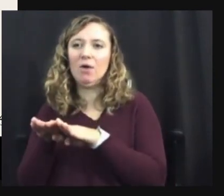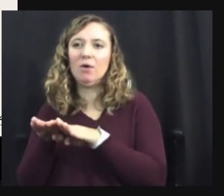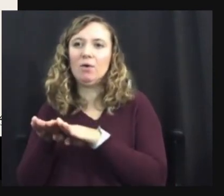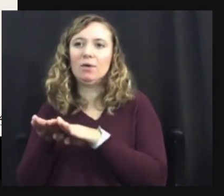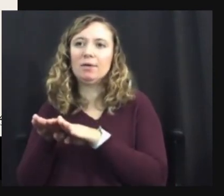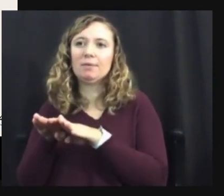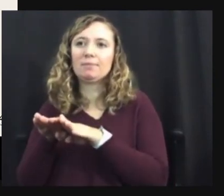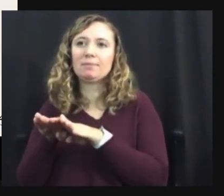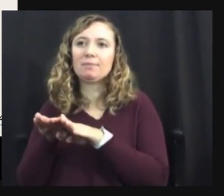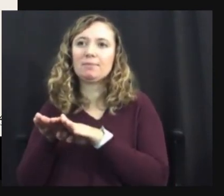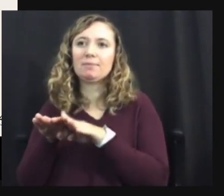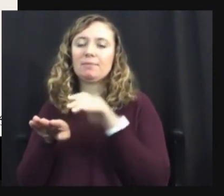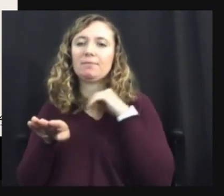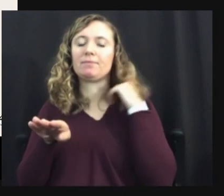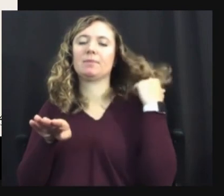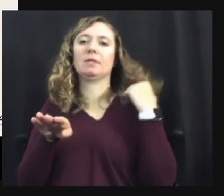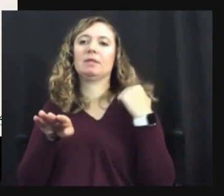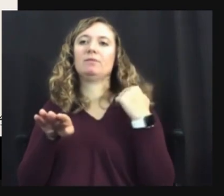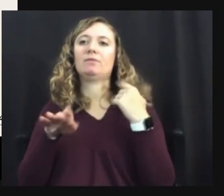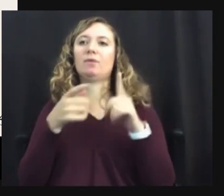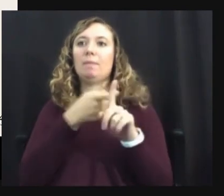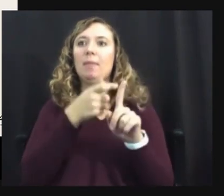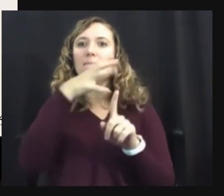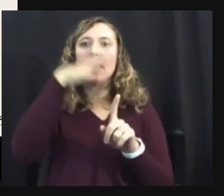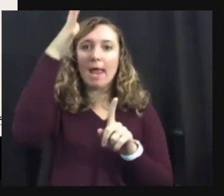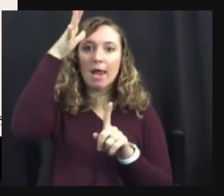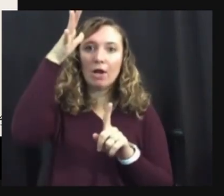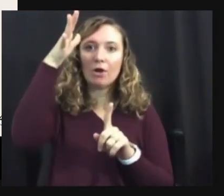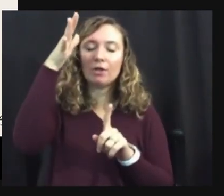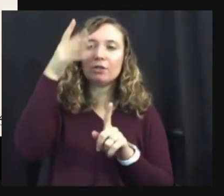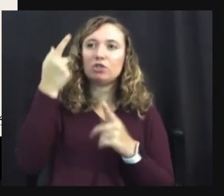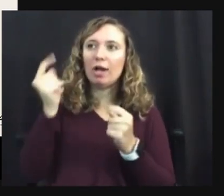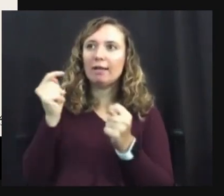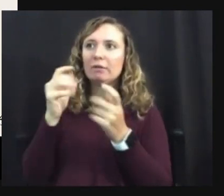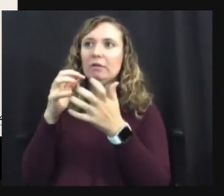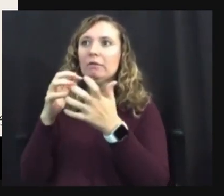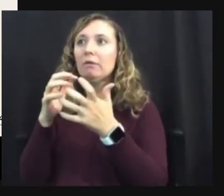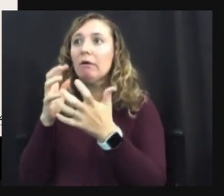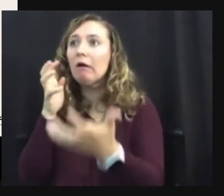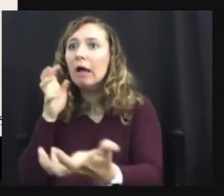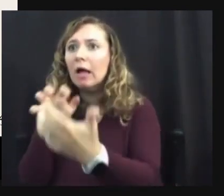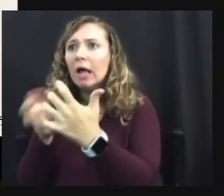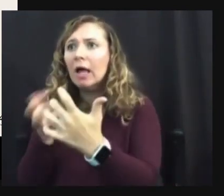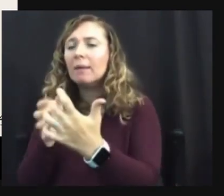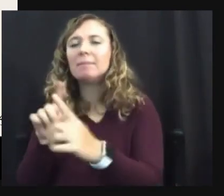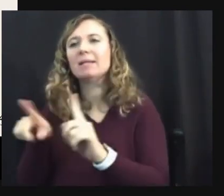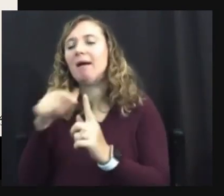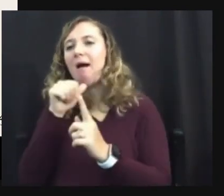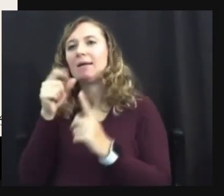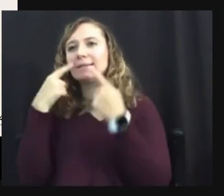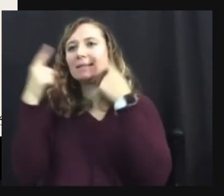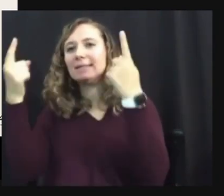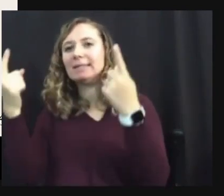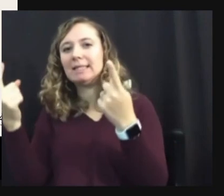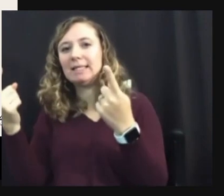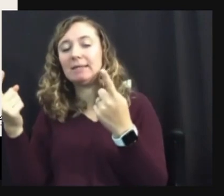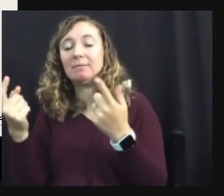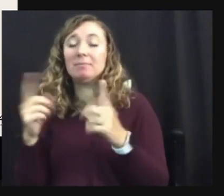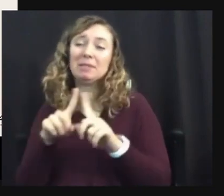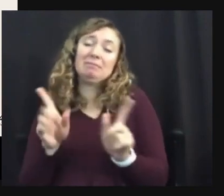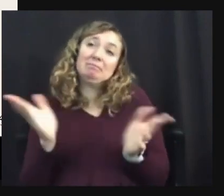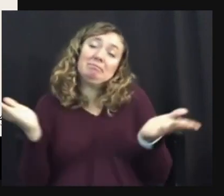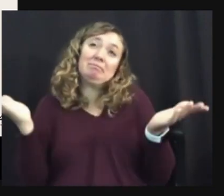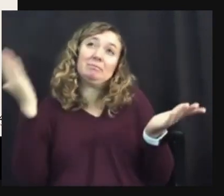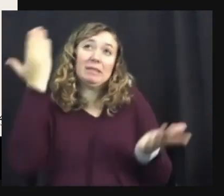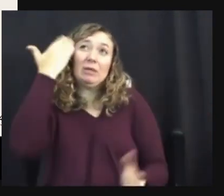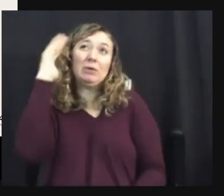to attune to an autistic child in an allistic way and not succeeding. Um, but I don't know, I, that,